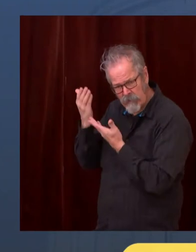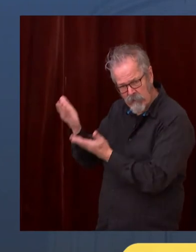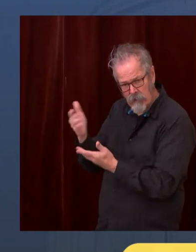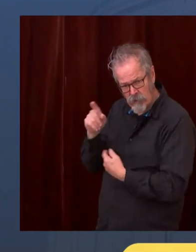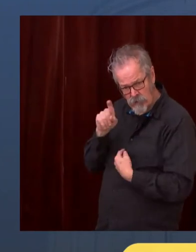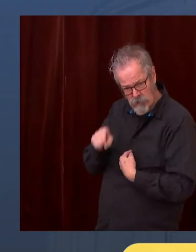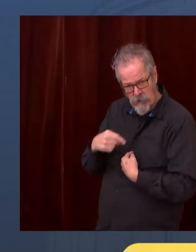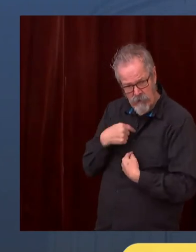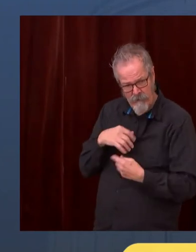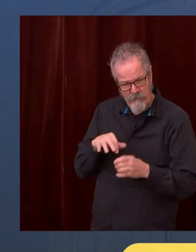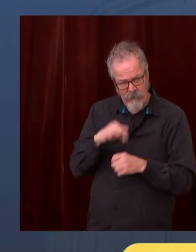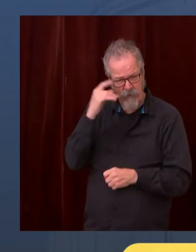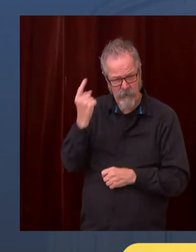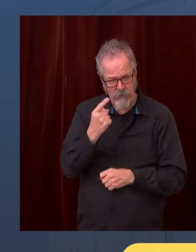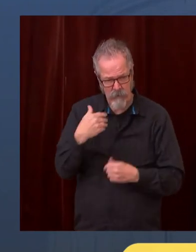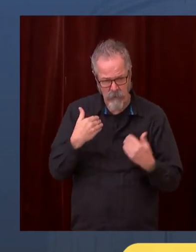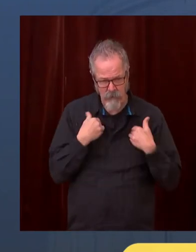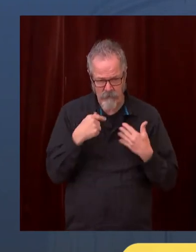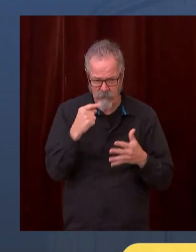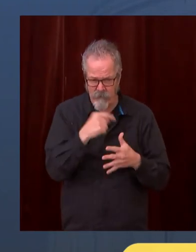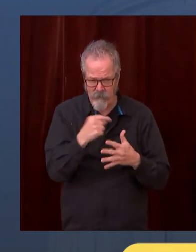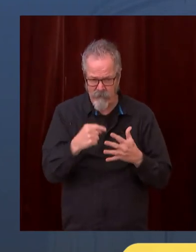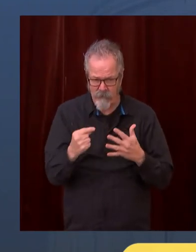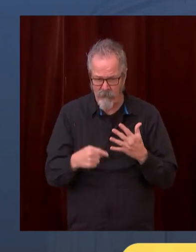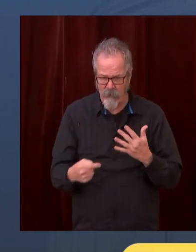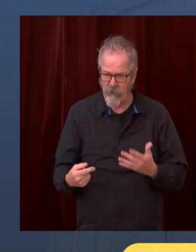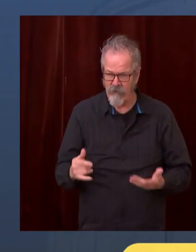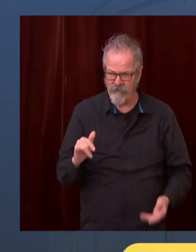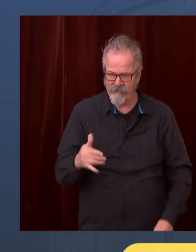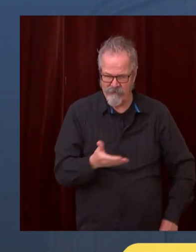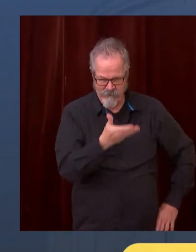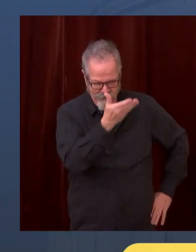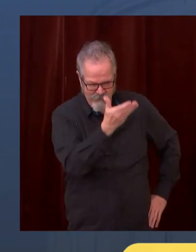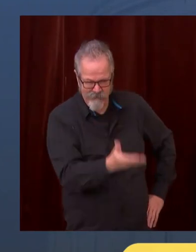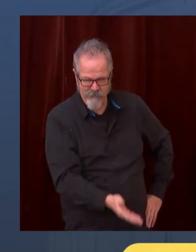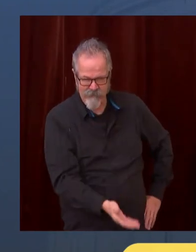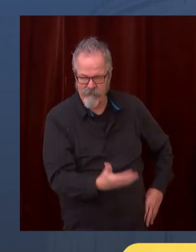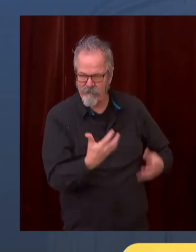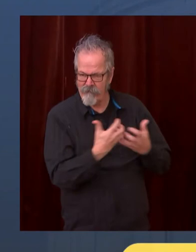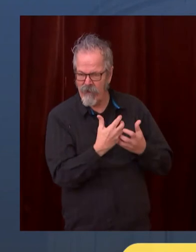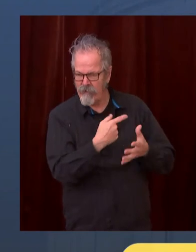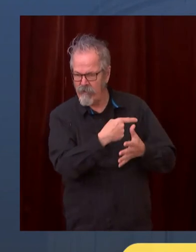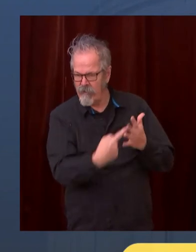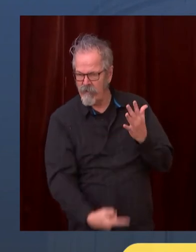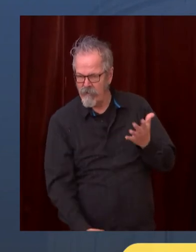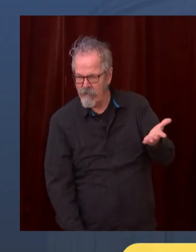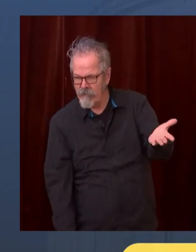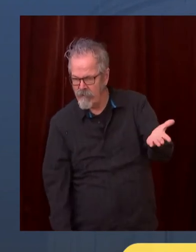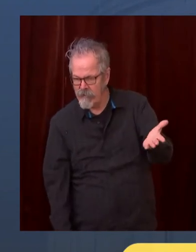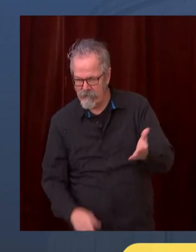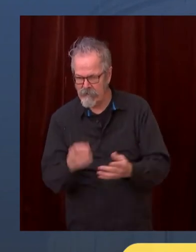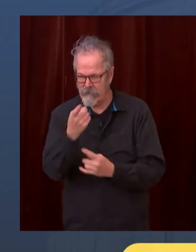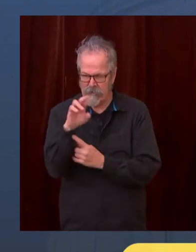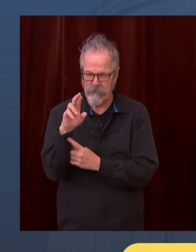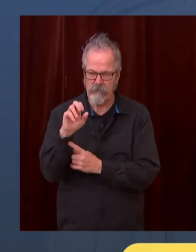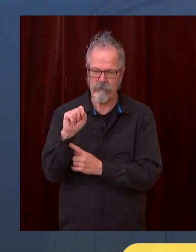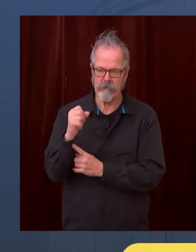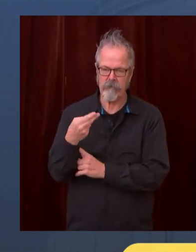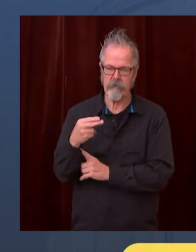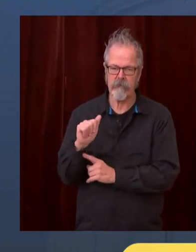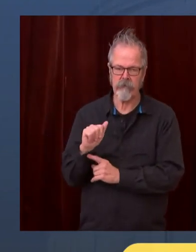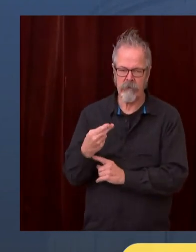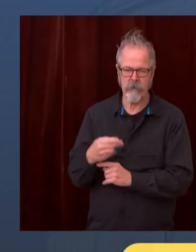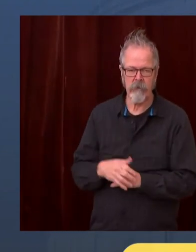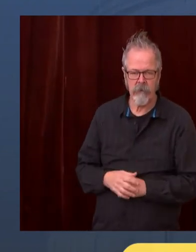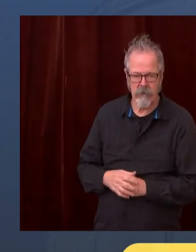running. Keith, would you like to ask a follow-up? For Dr. Shaw, you come from a heavily populated county,